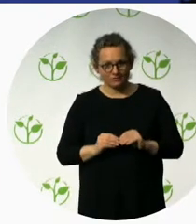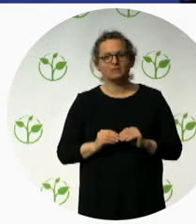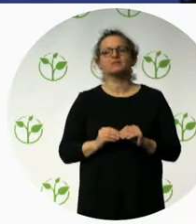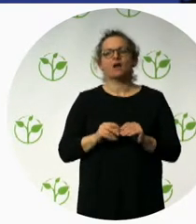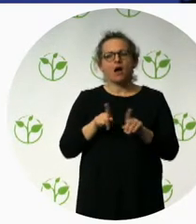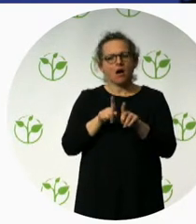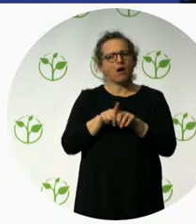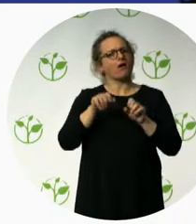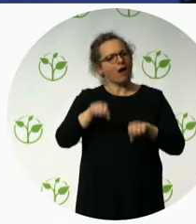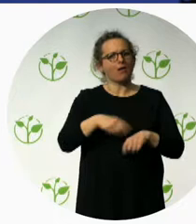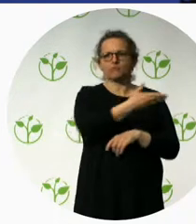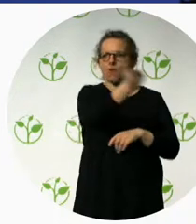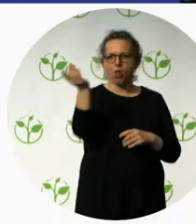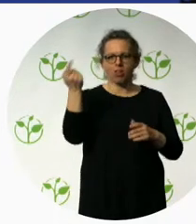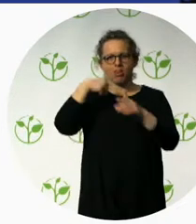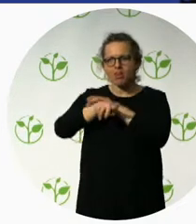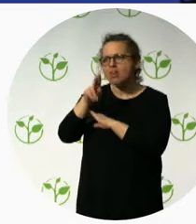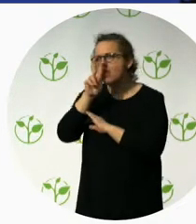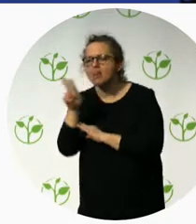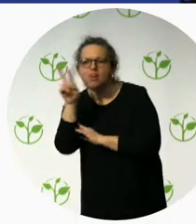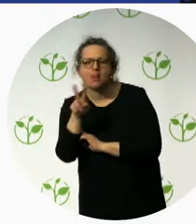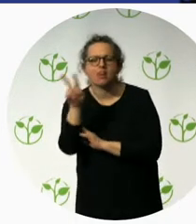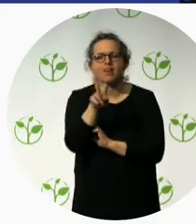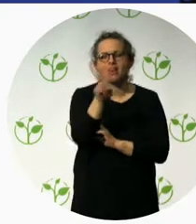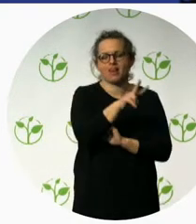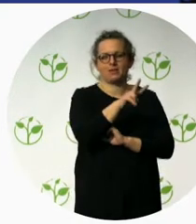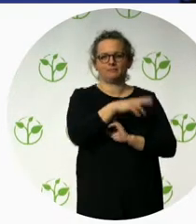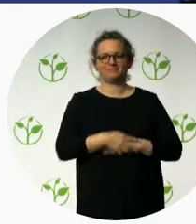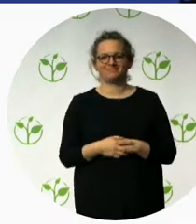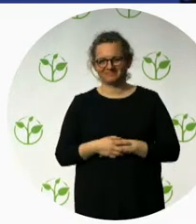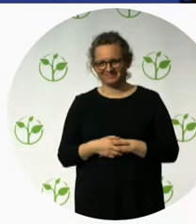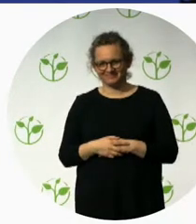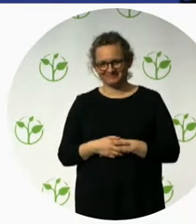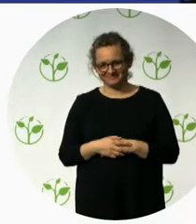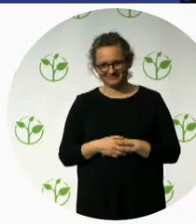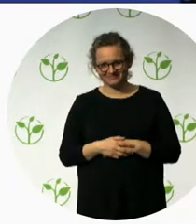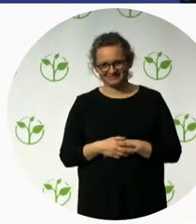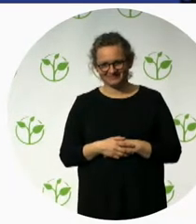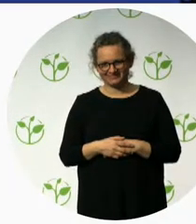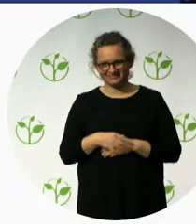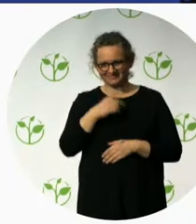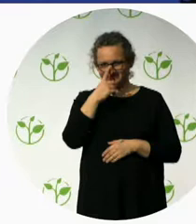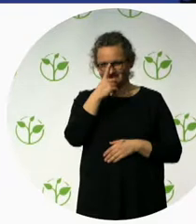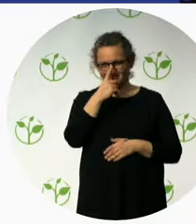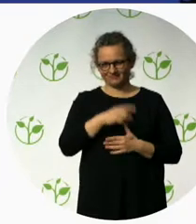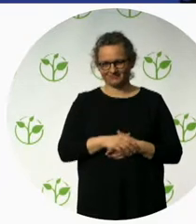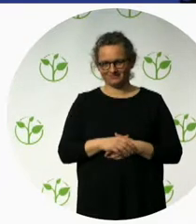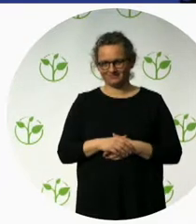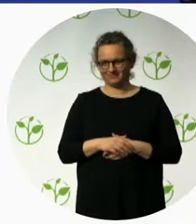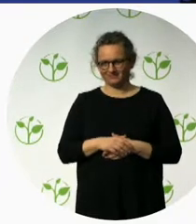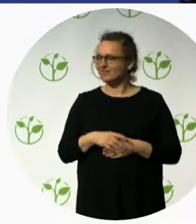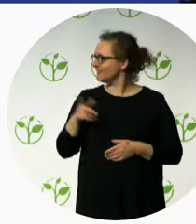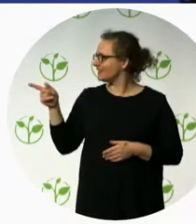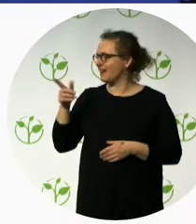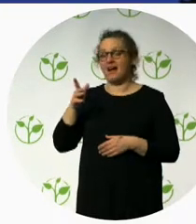there is the project, the leader of this project right next to us. But we have other projects, like the Risewise,